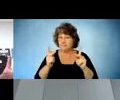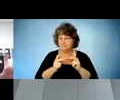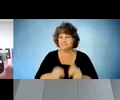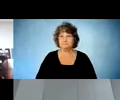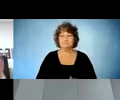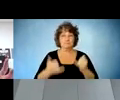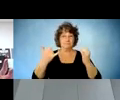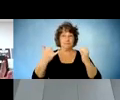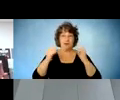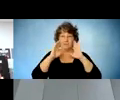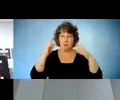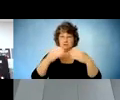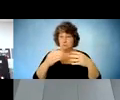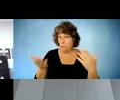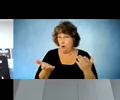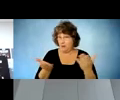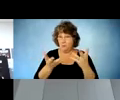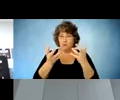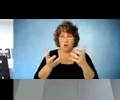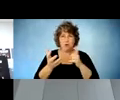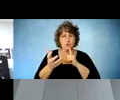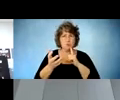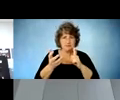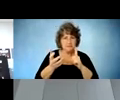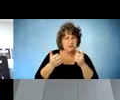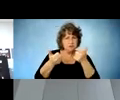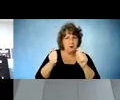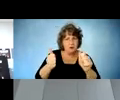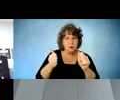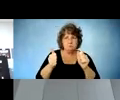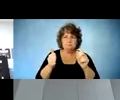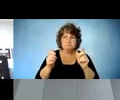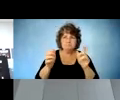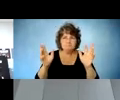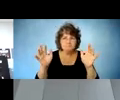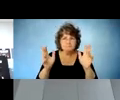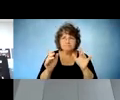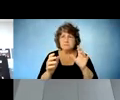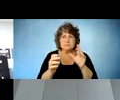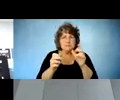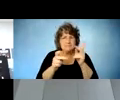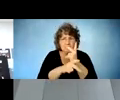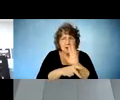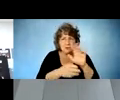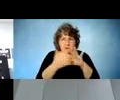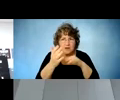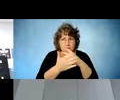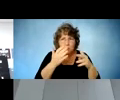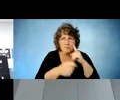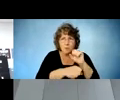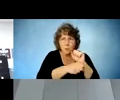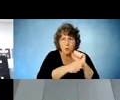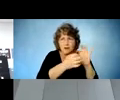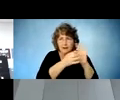now is on tightening everything up um kind of finalizing his work schedule based off of his therapy schedule and